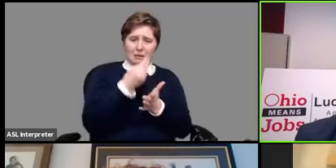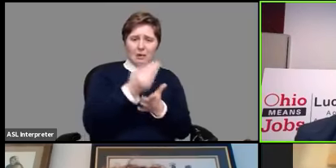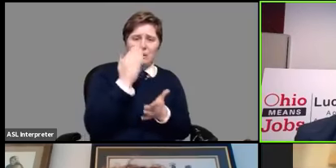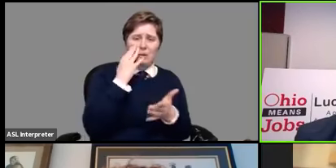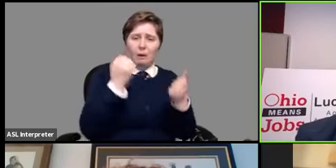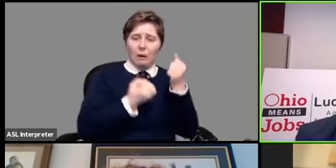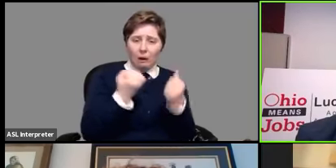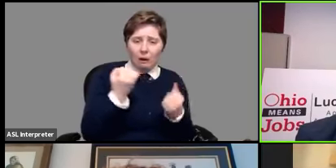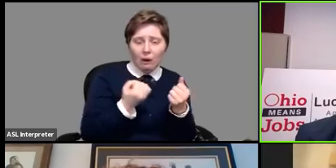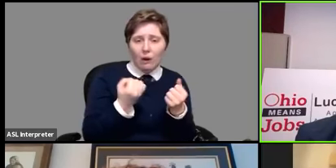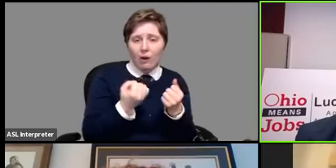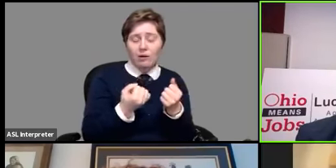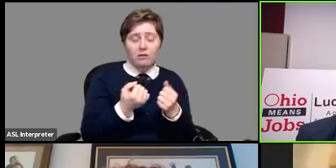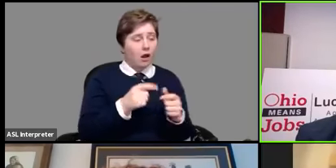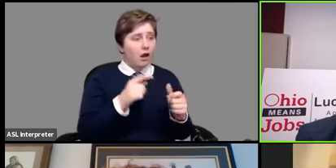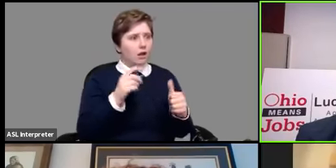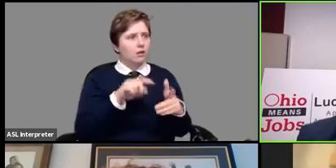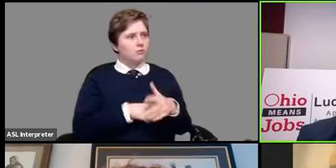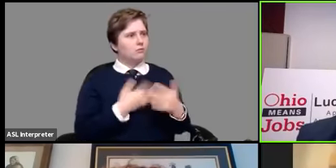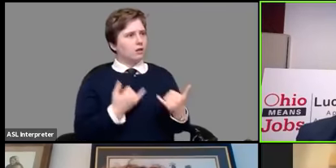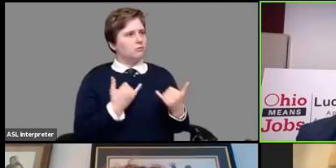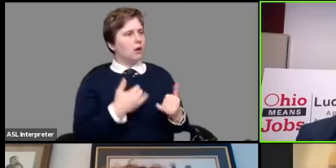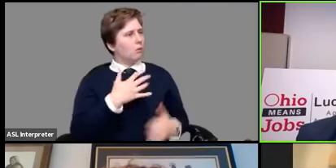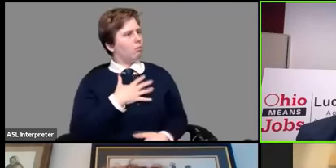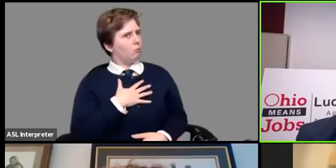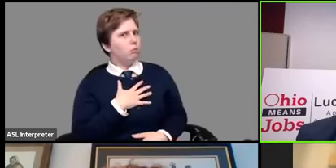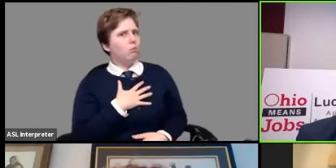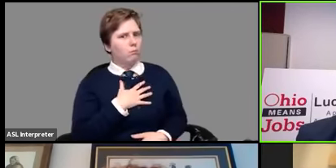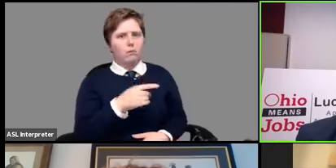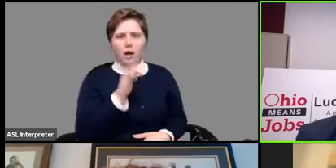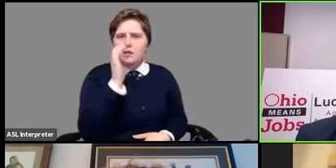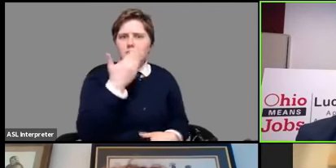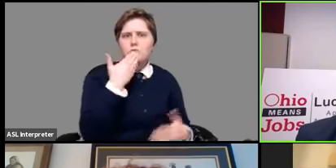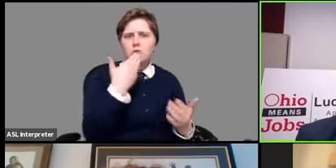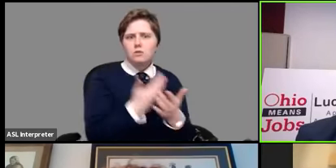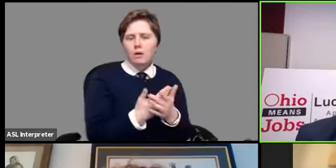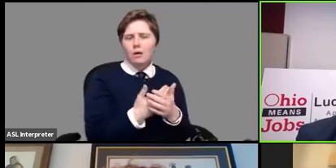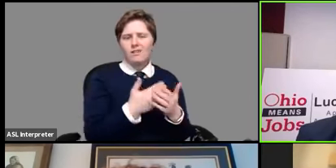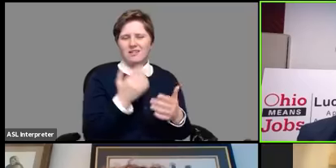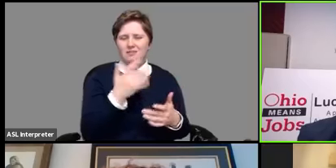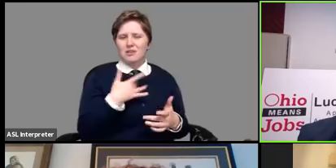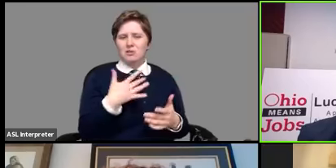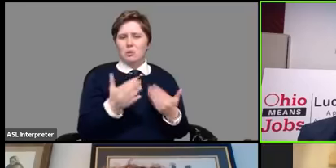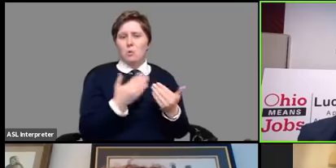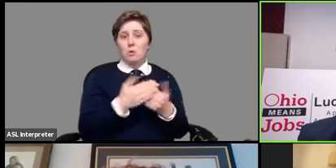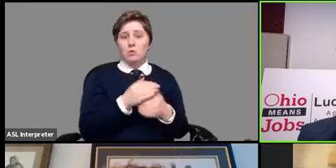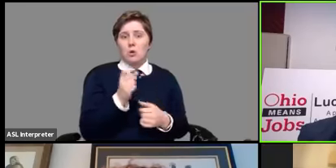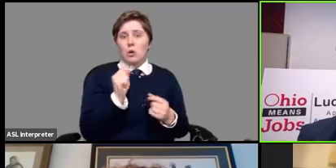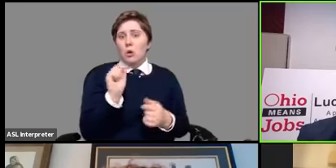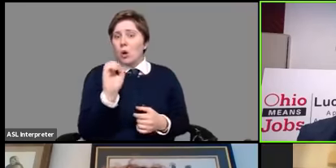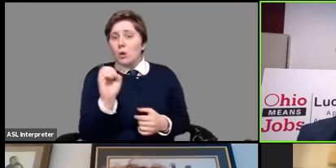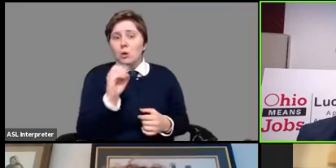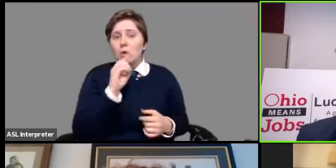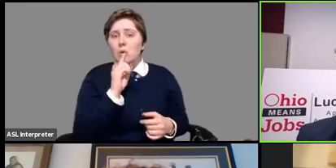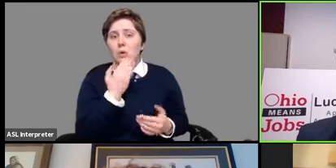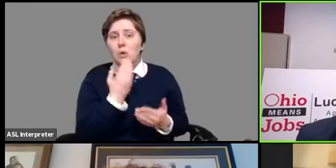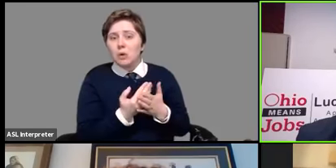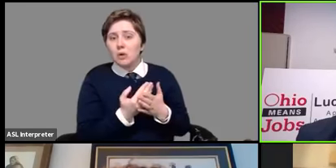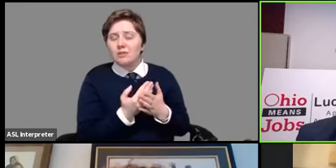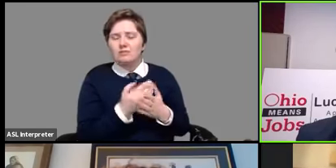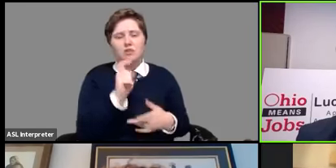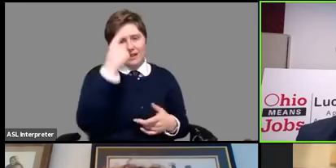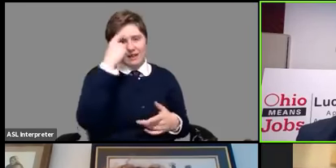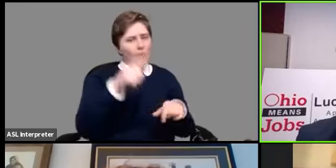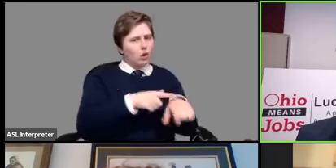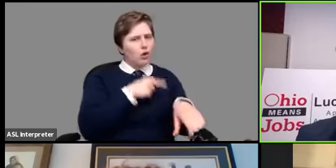car that you know on the front end it sounds you know really good and it's almost too good to be true but you got to think long term um and